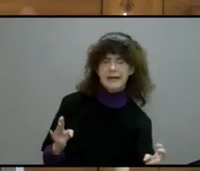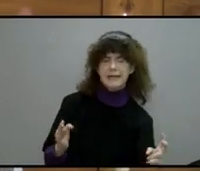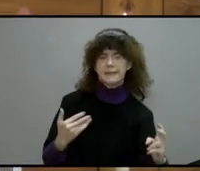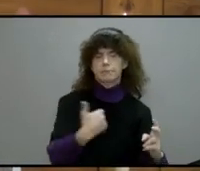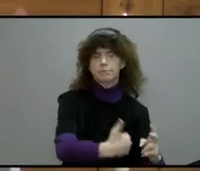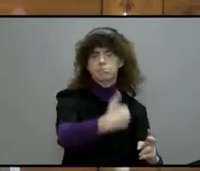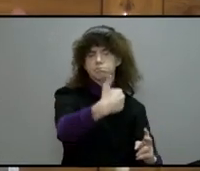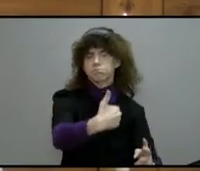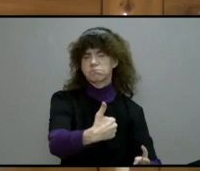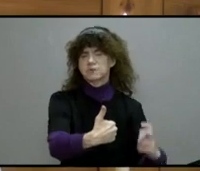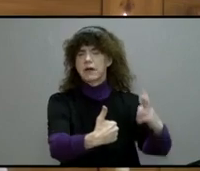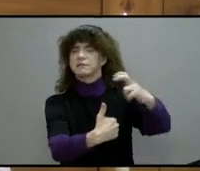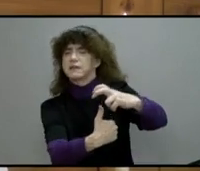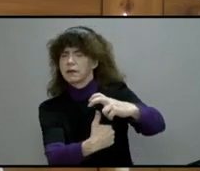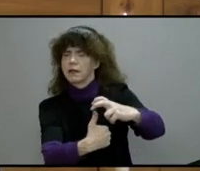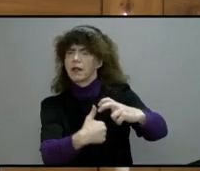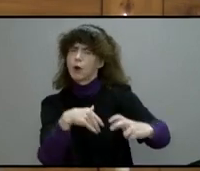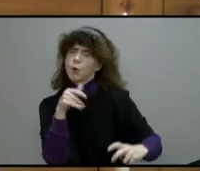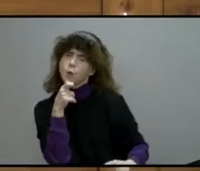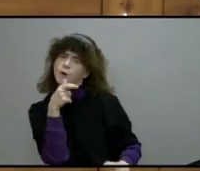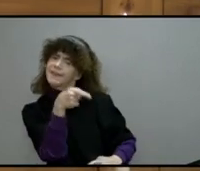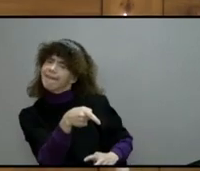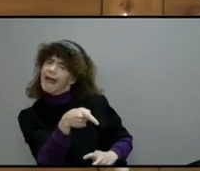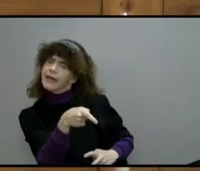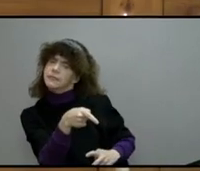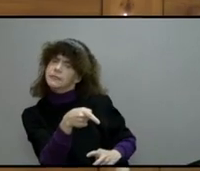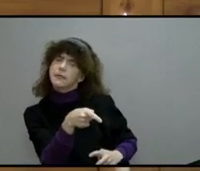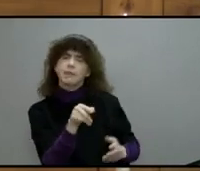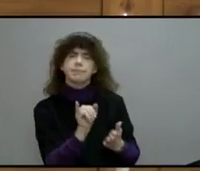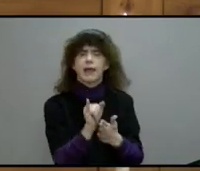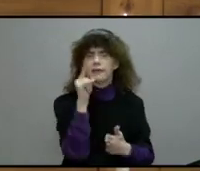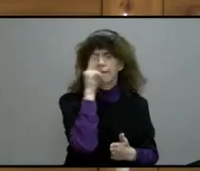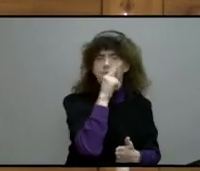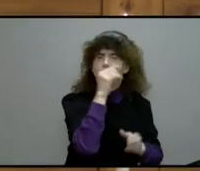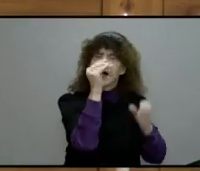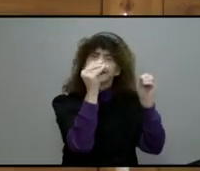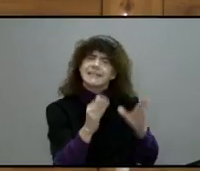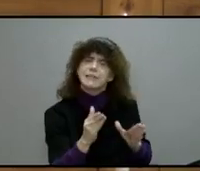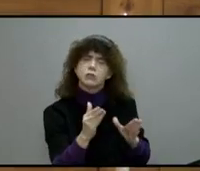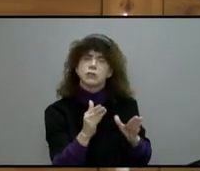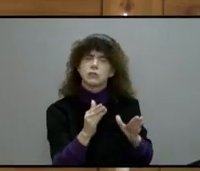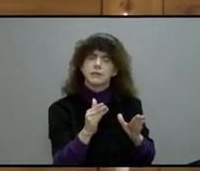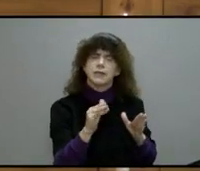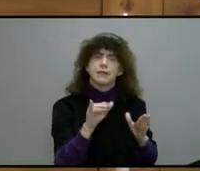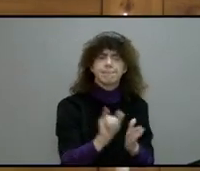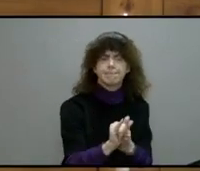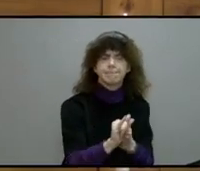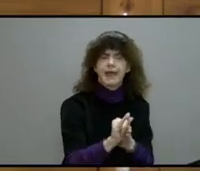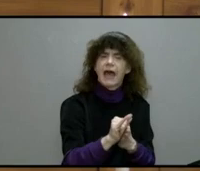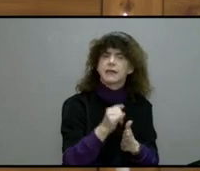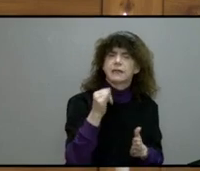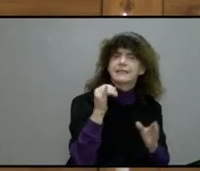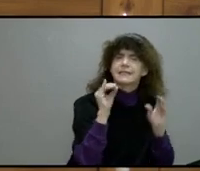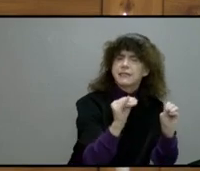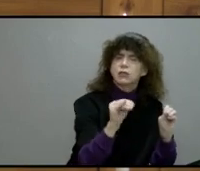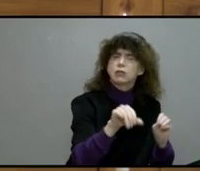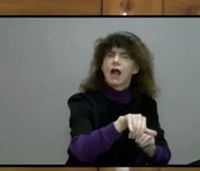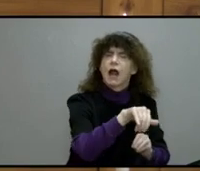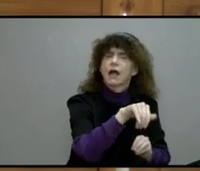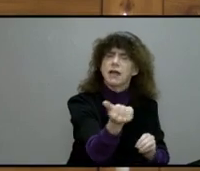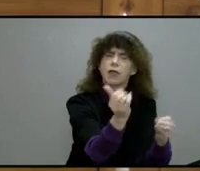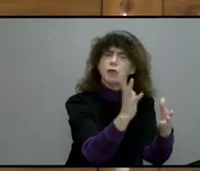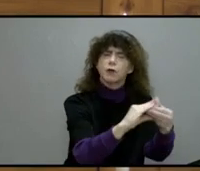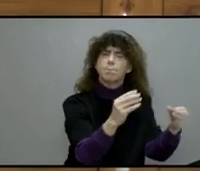another way. He is speaking about false teachers, those who bring another message not supported and